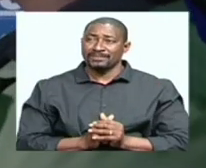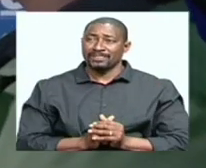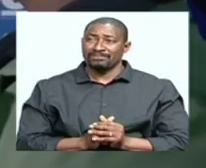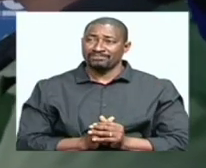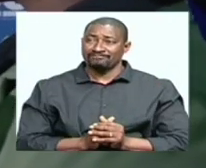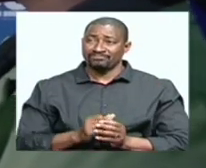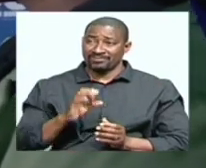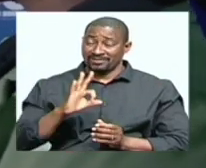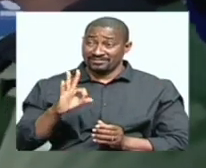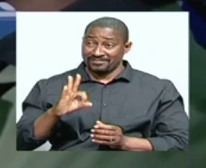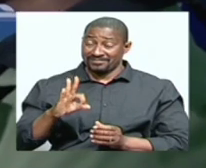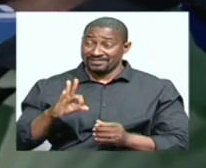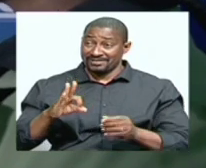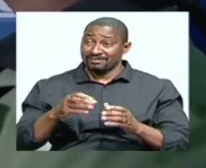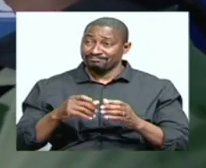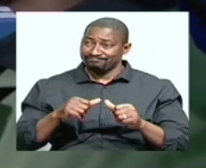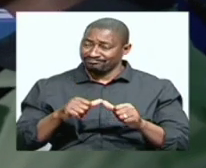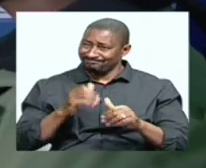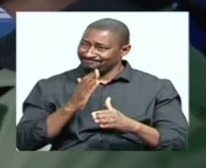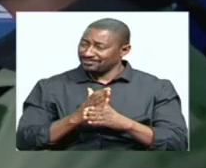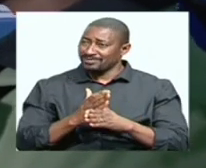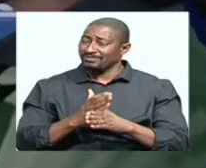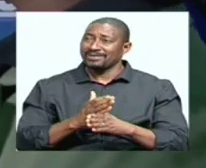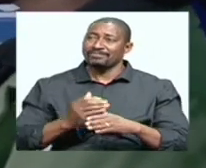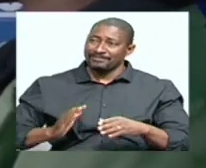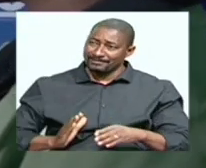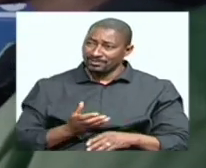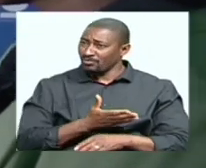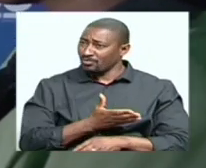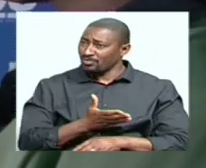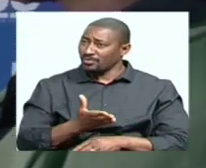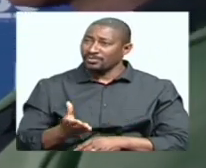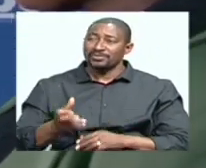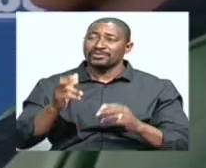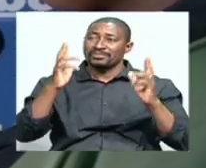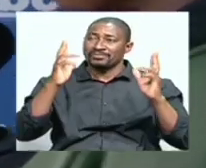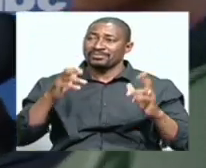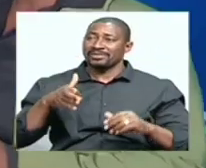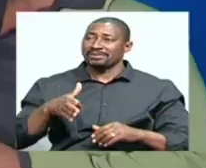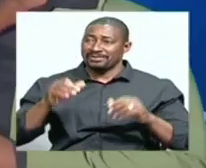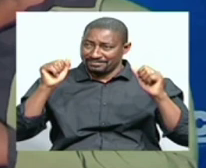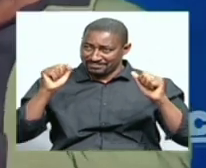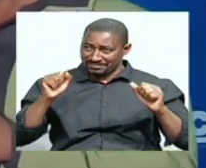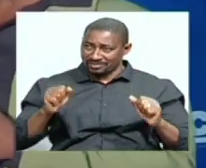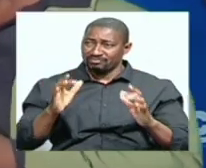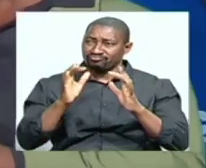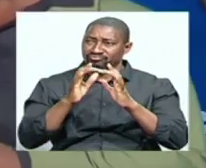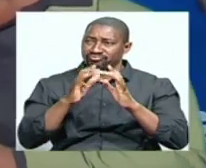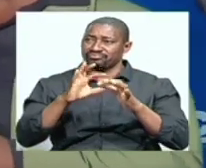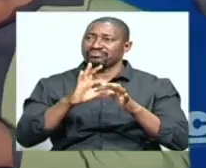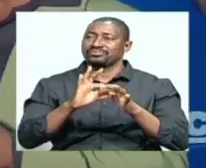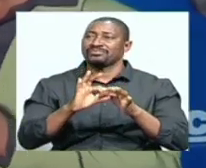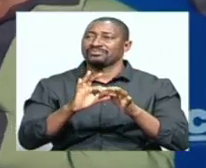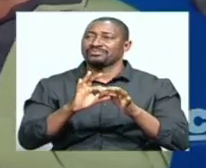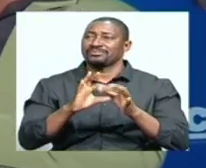the easier it will then become for all Namibians to remain connected. Was it necessary to launch this app, for